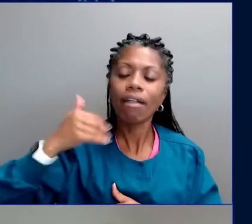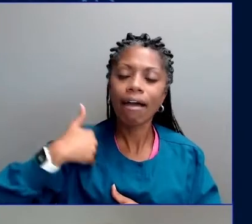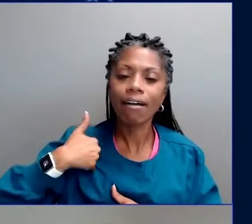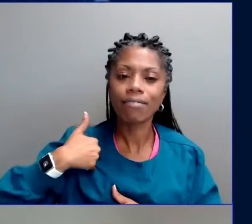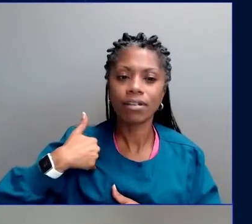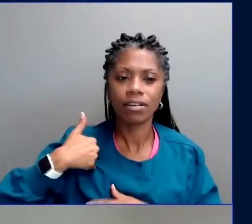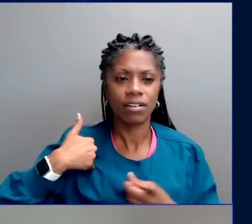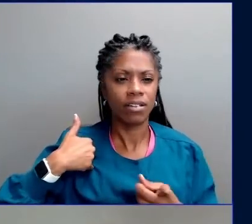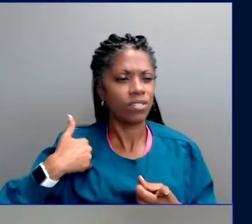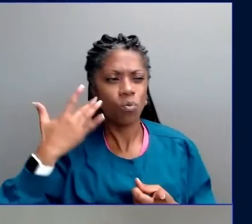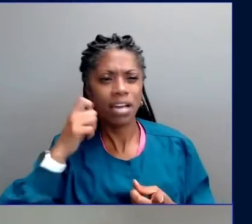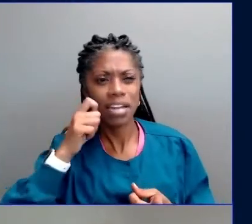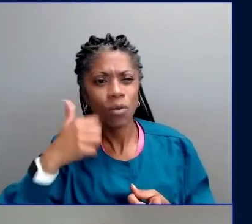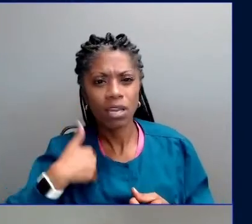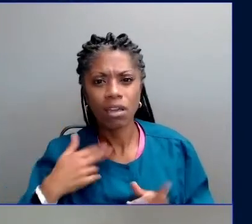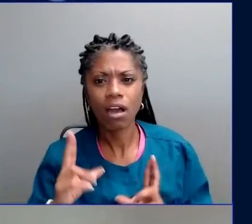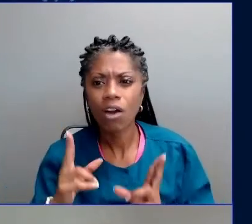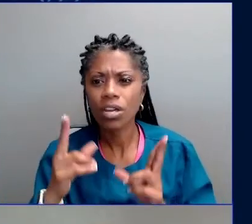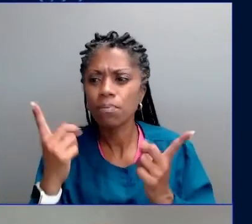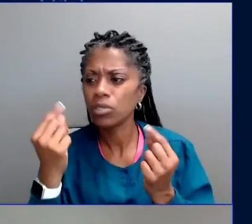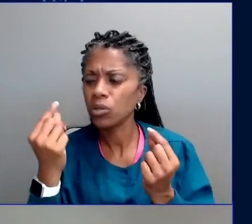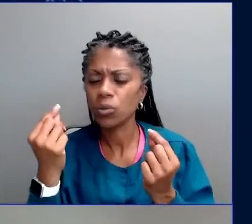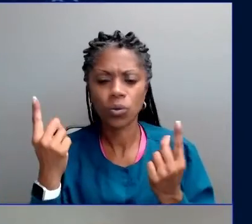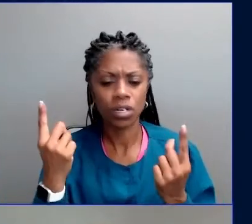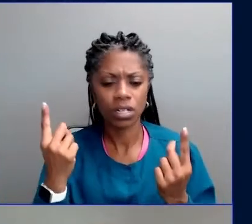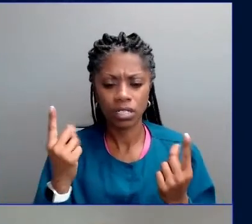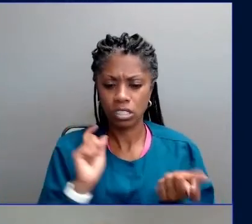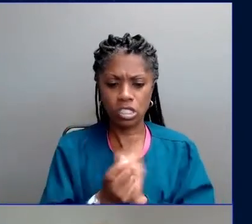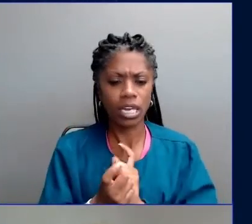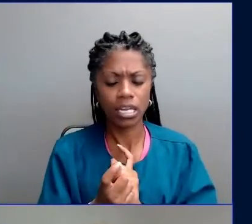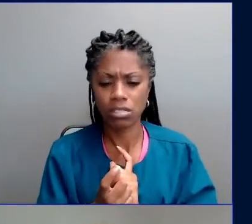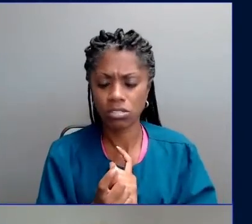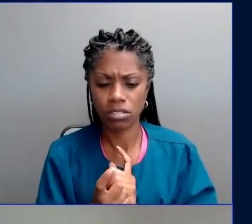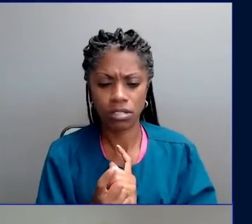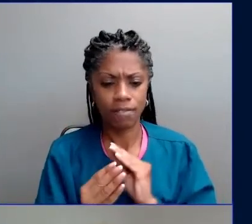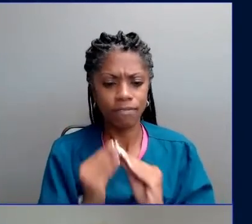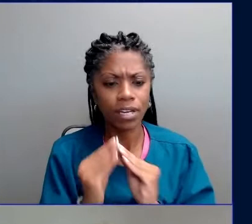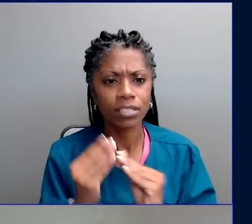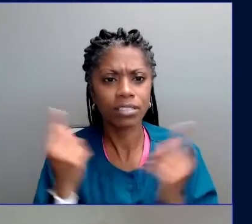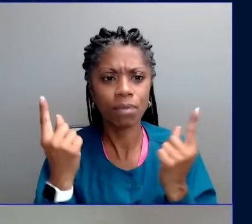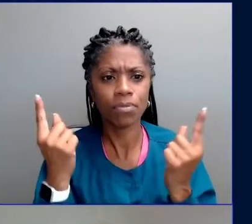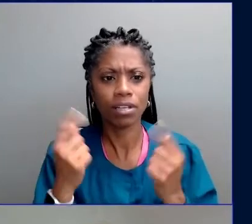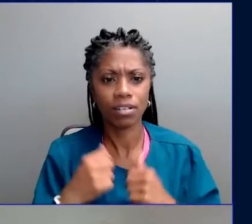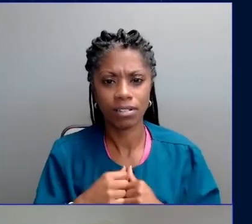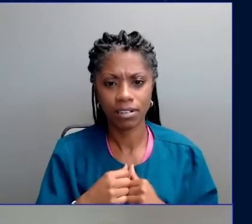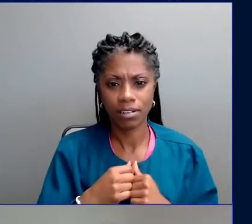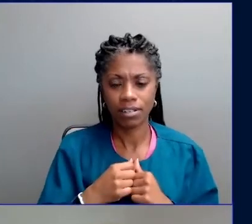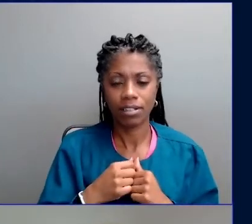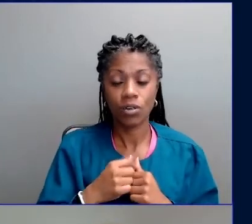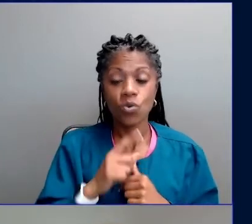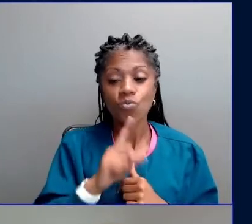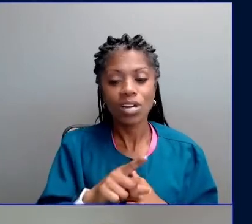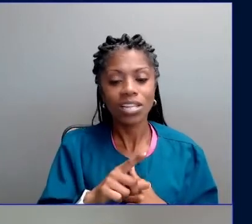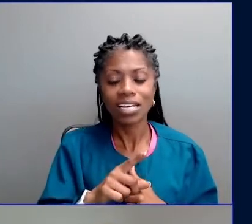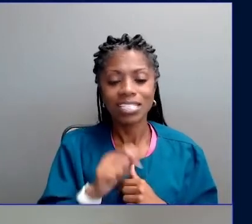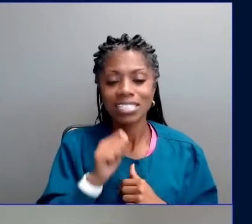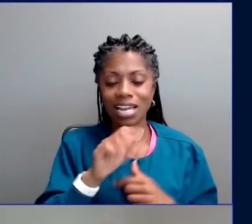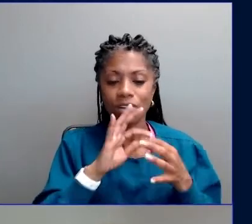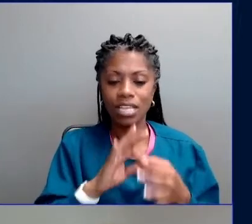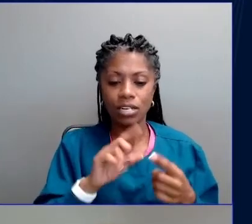science or more facts or more doom-filled headlines. They have everything to do with the way our brains work,